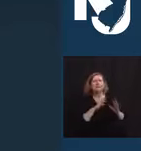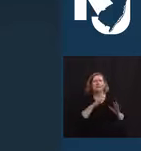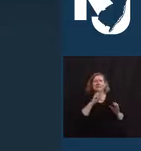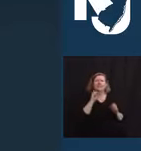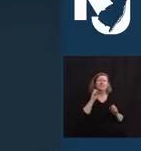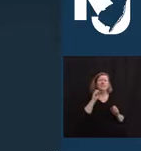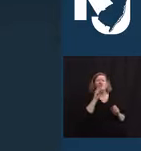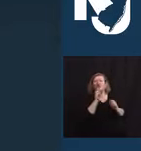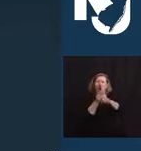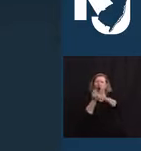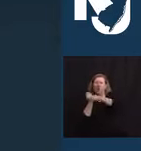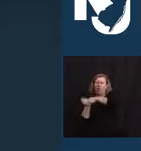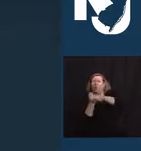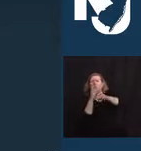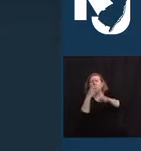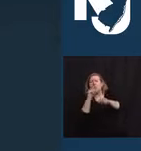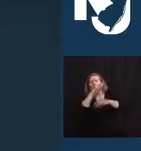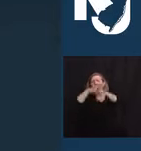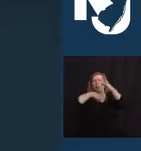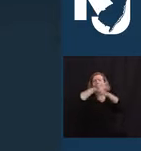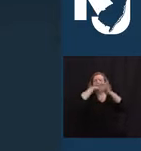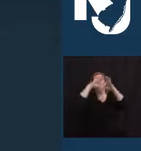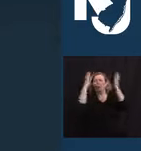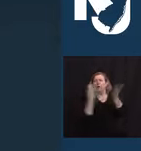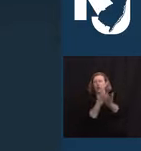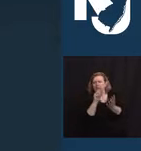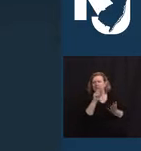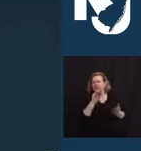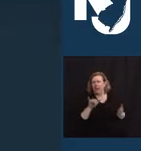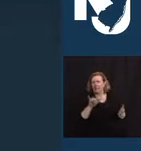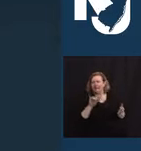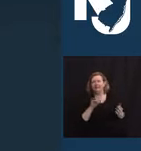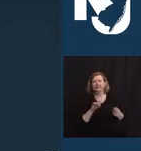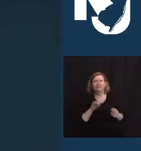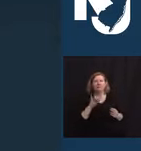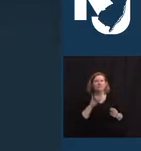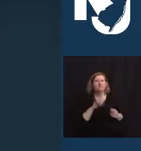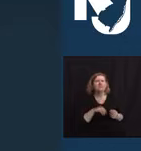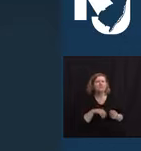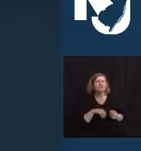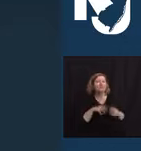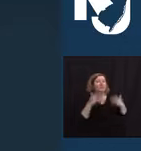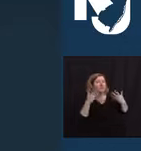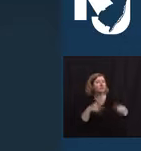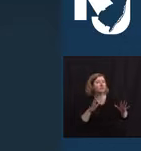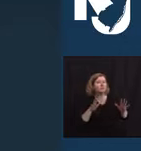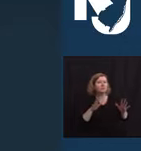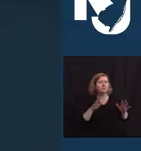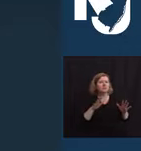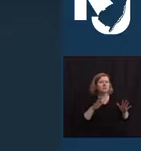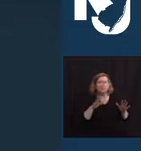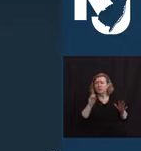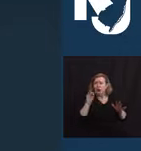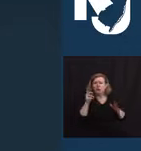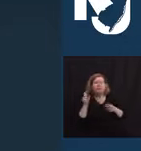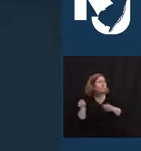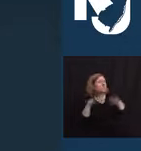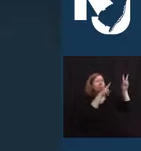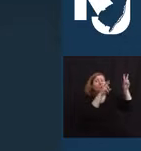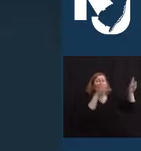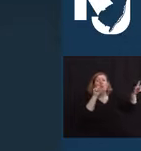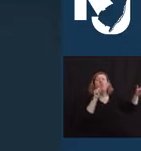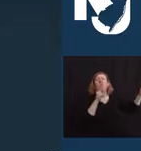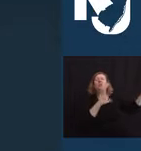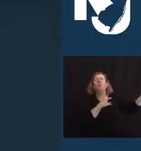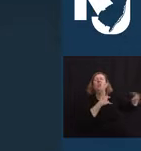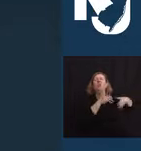world. Not many people did. And he was forced to switch allegiances after the Dodgers left Brooklyn for